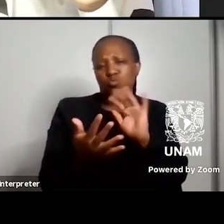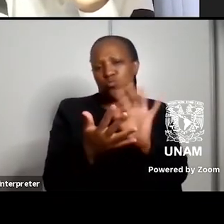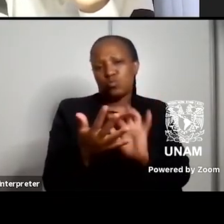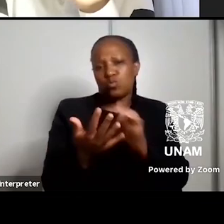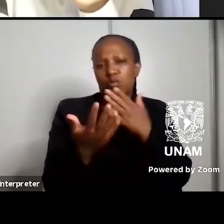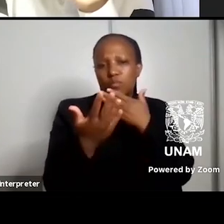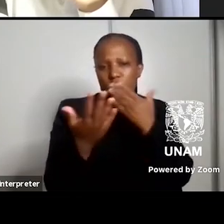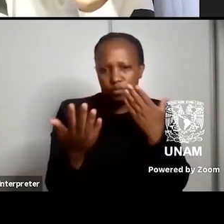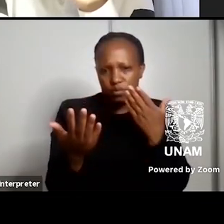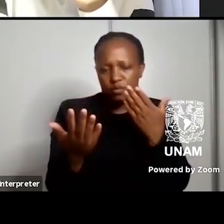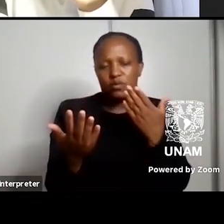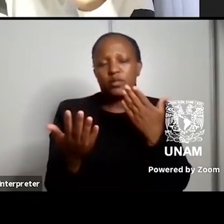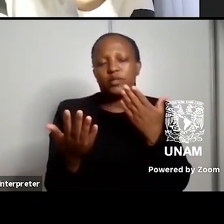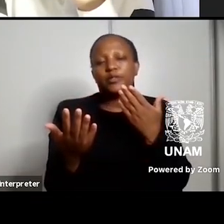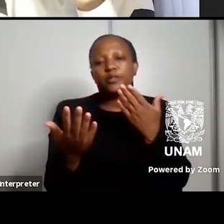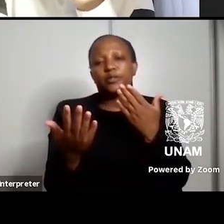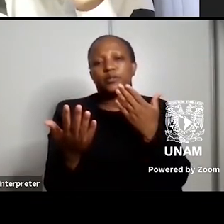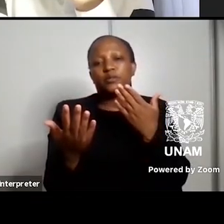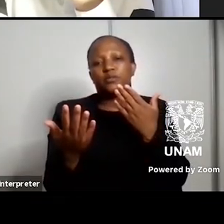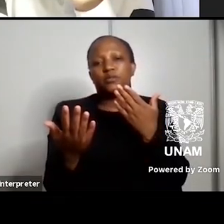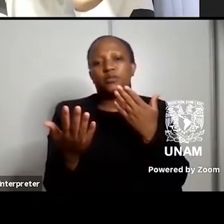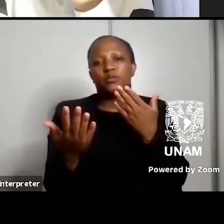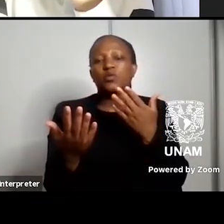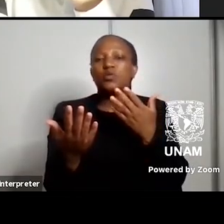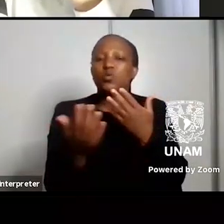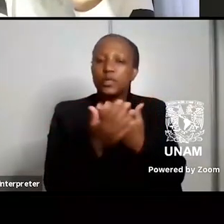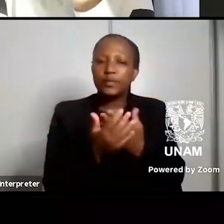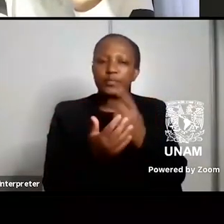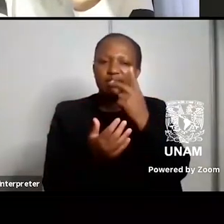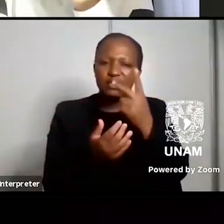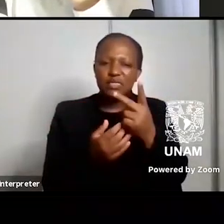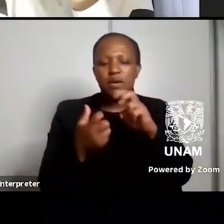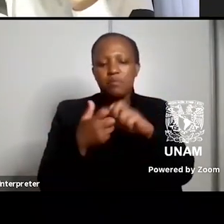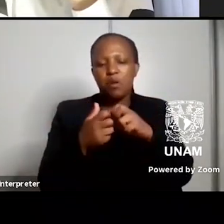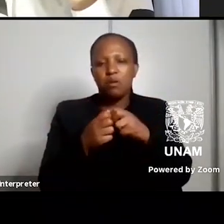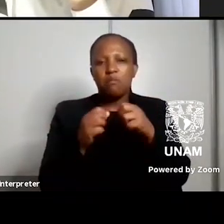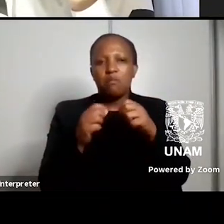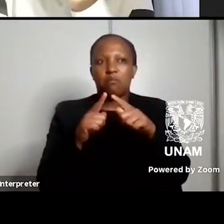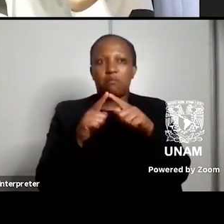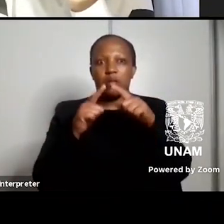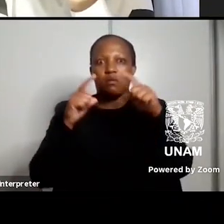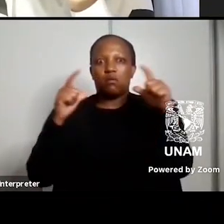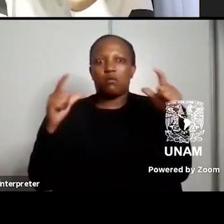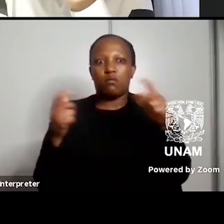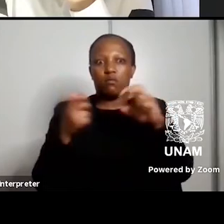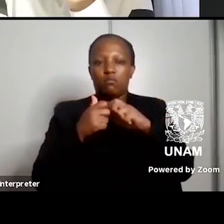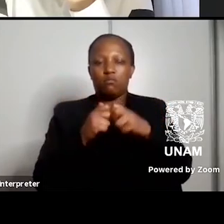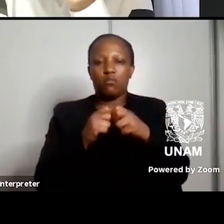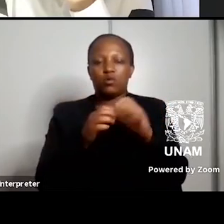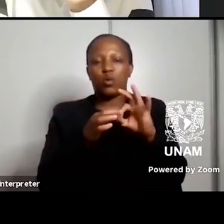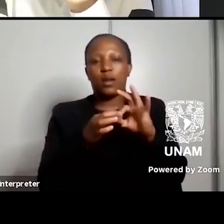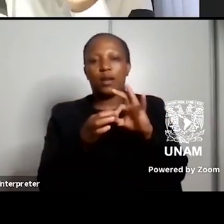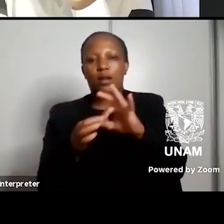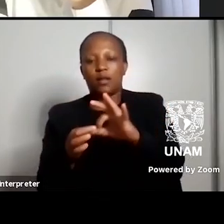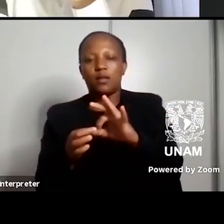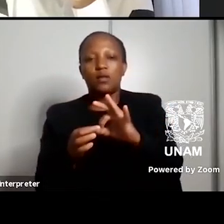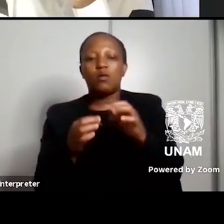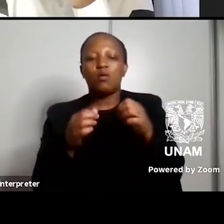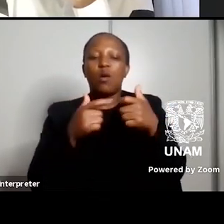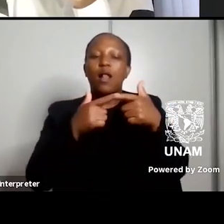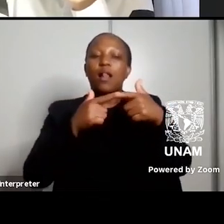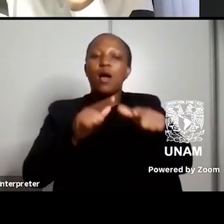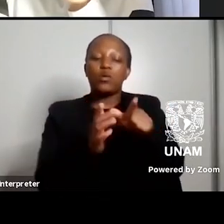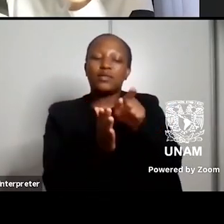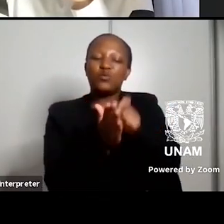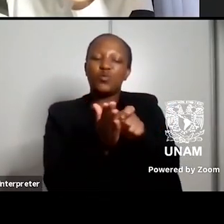um some of the sort of micro issues that relate to how we absorb and and deal with language as writers and as